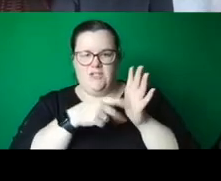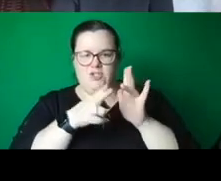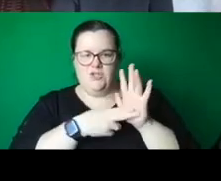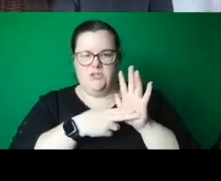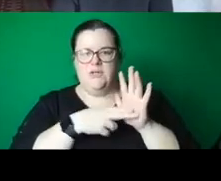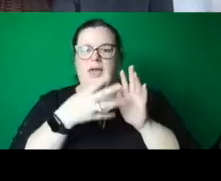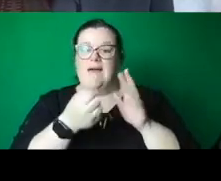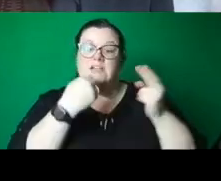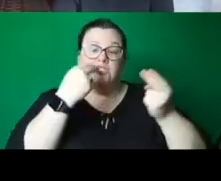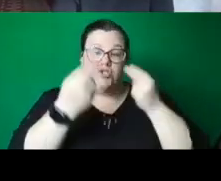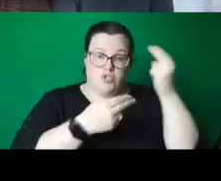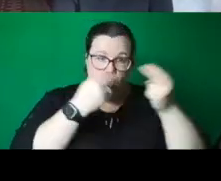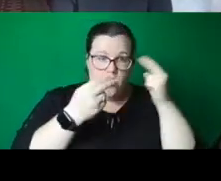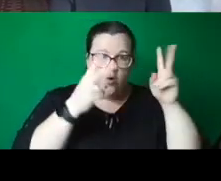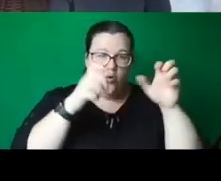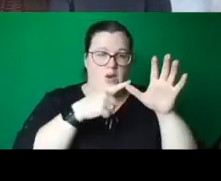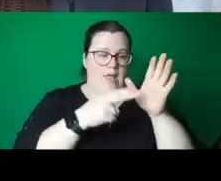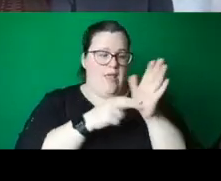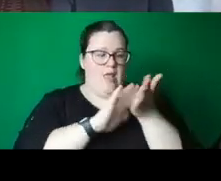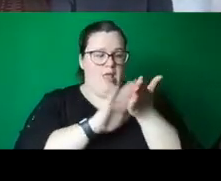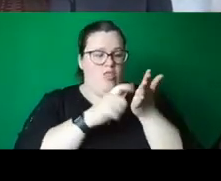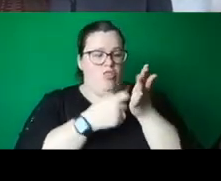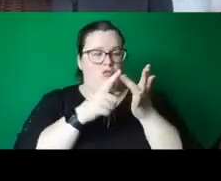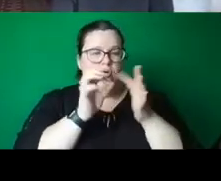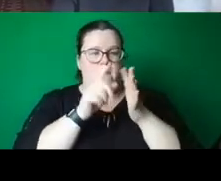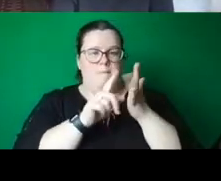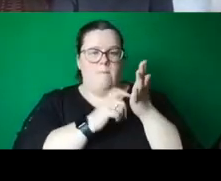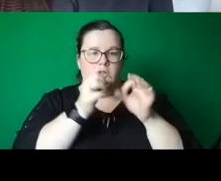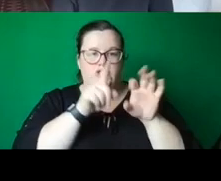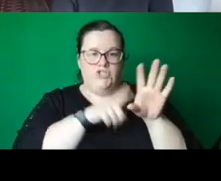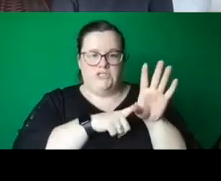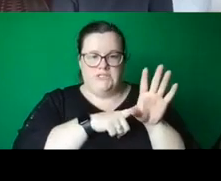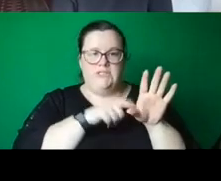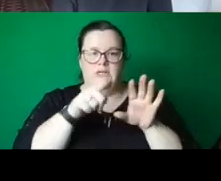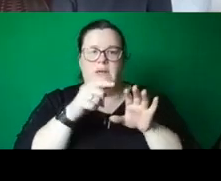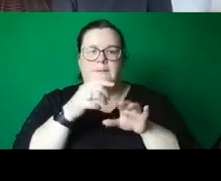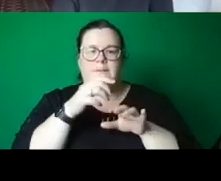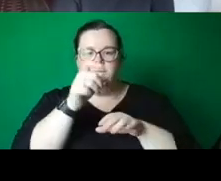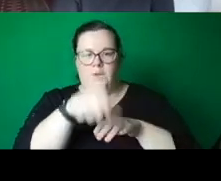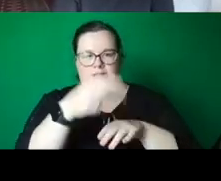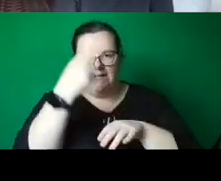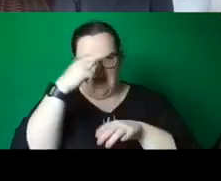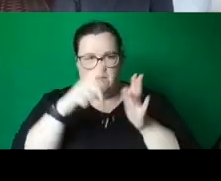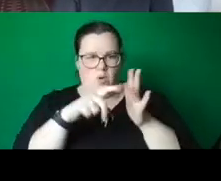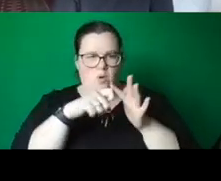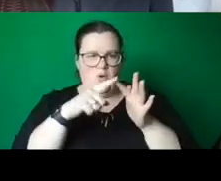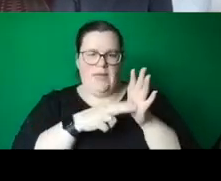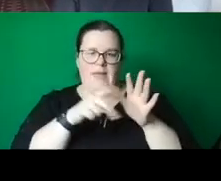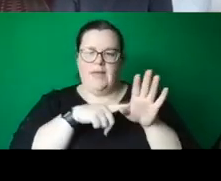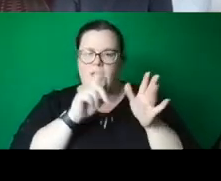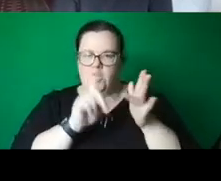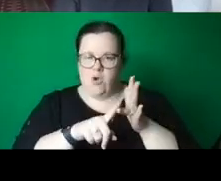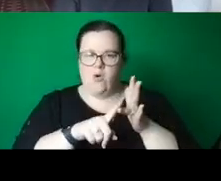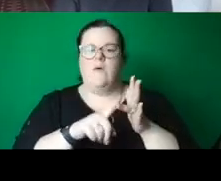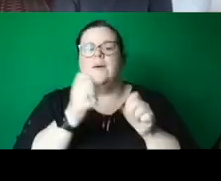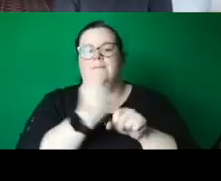Okenio is Australian of African descent and appearing in this video like a live monument, referencing or